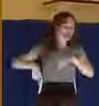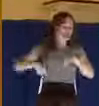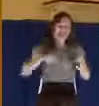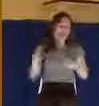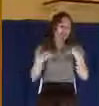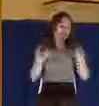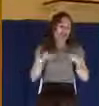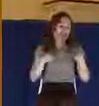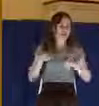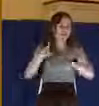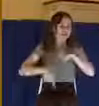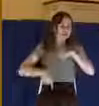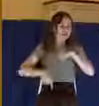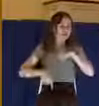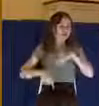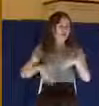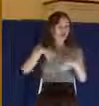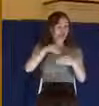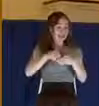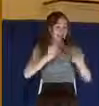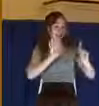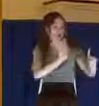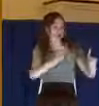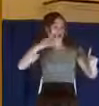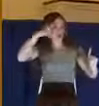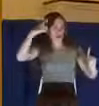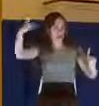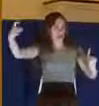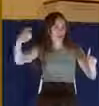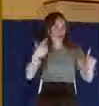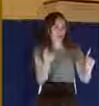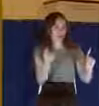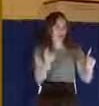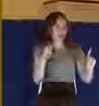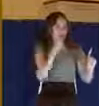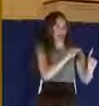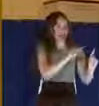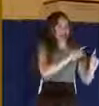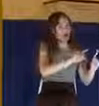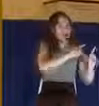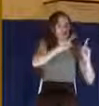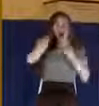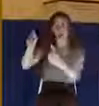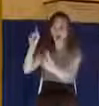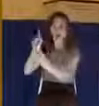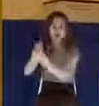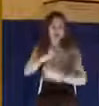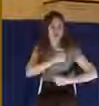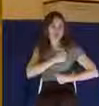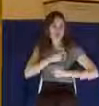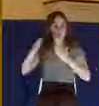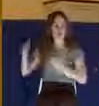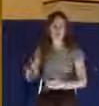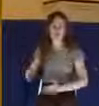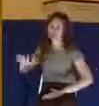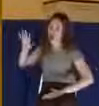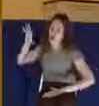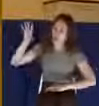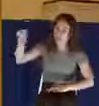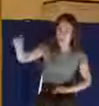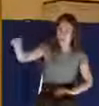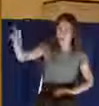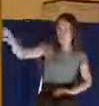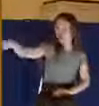in his dream, he ran up to one of the soldiers, grabbed him, and turned him around. And when he did, he saw his own